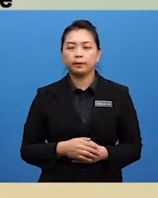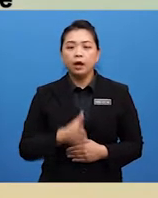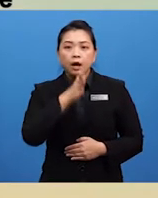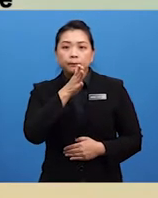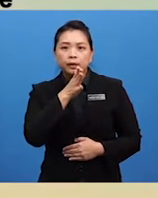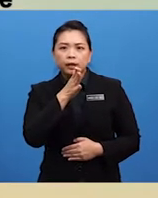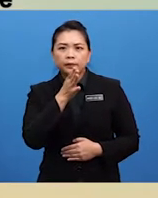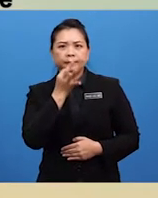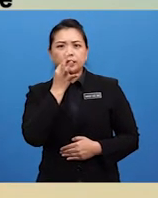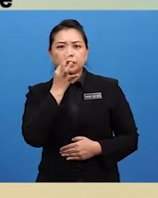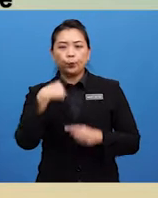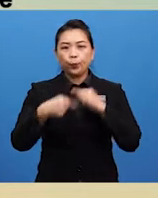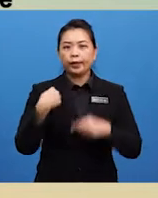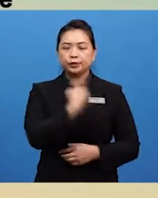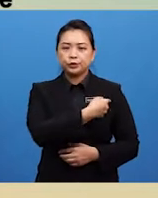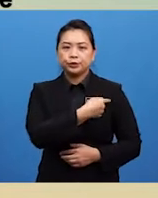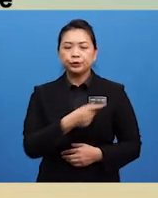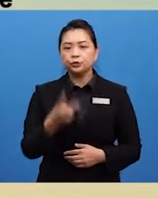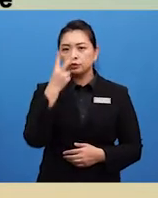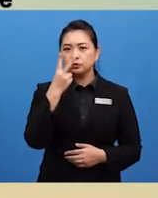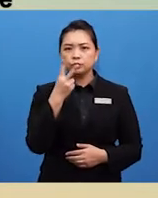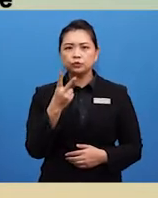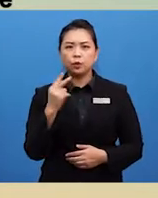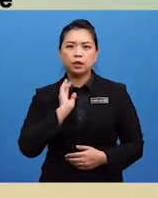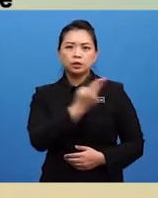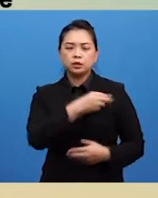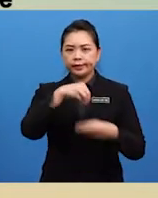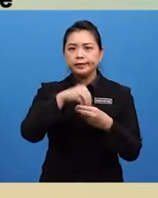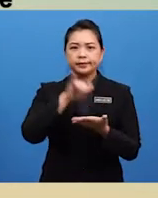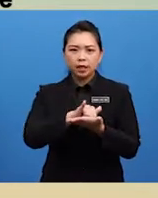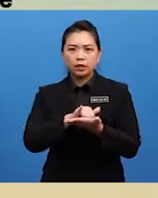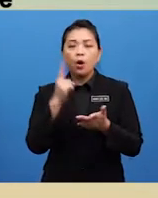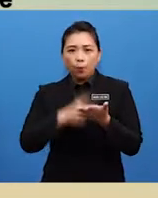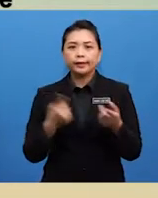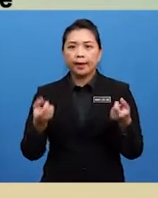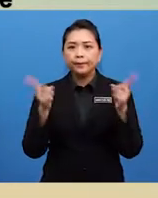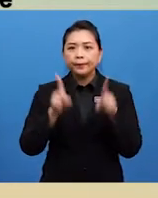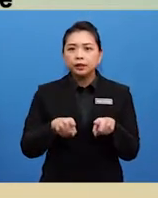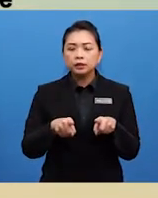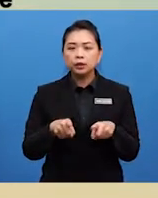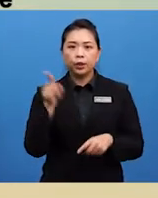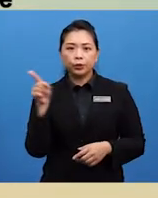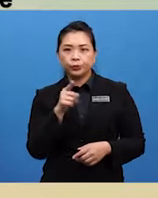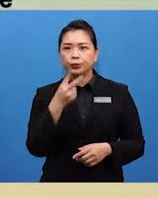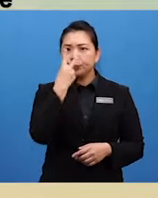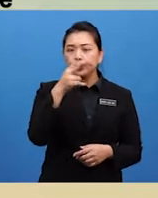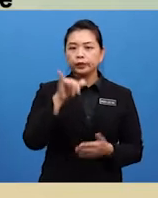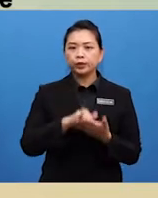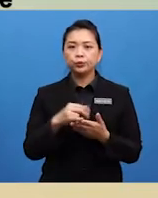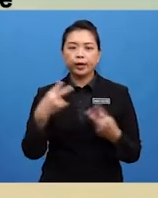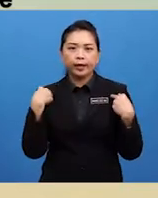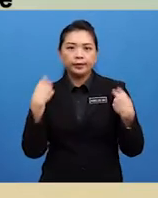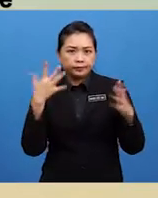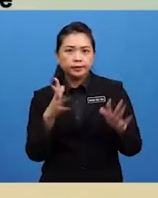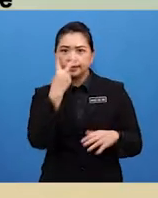Mum panicked when she saw us in that condition. What happened? You looked as if you had